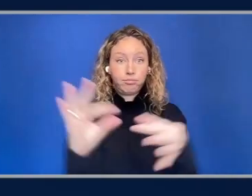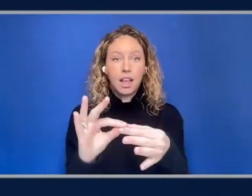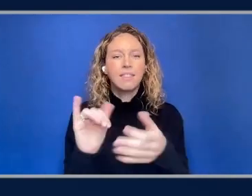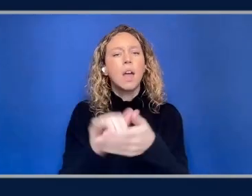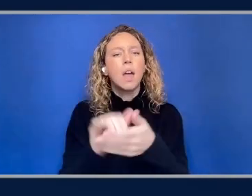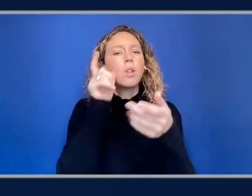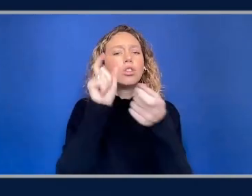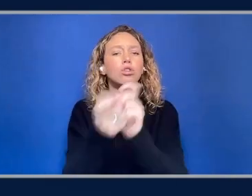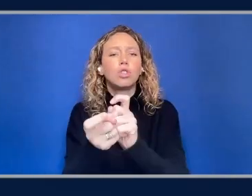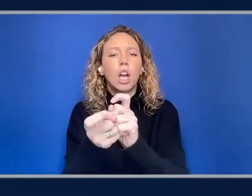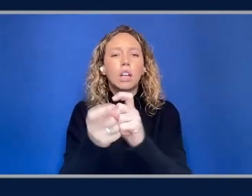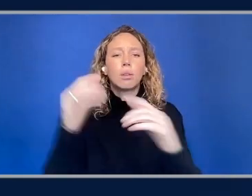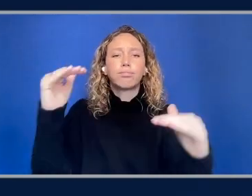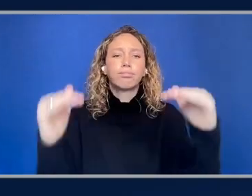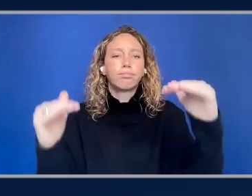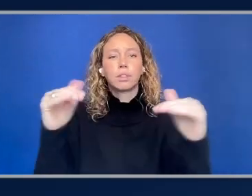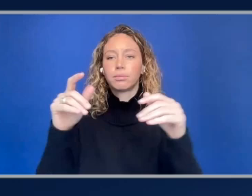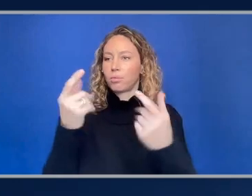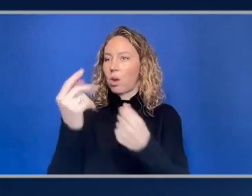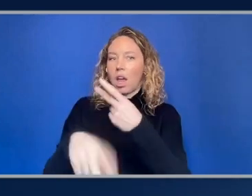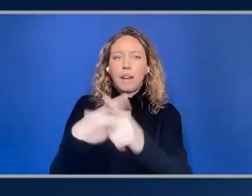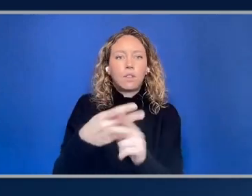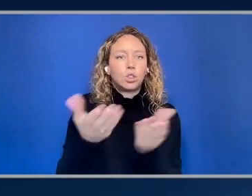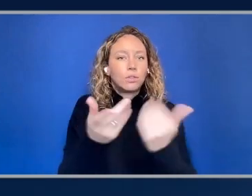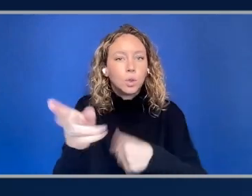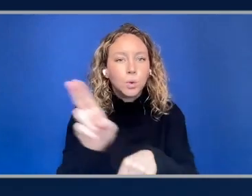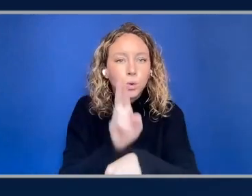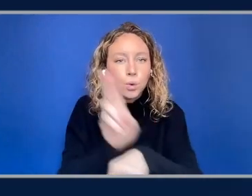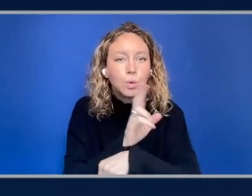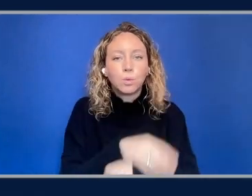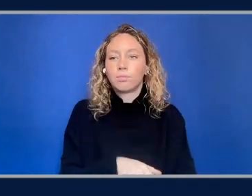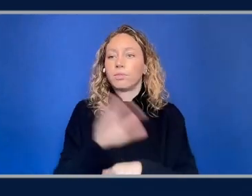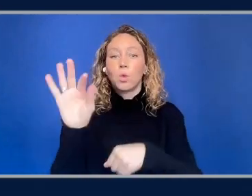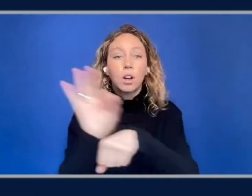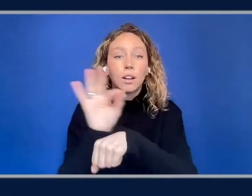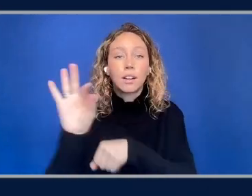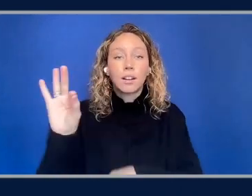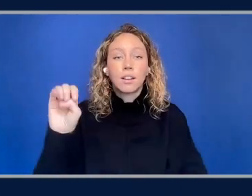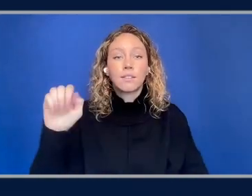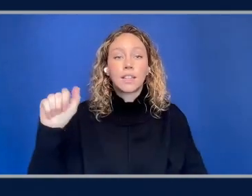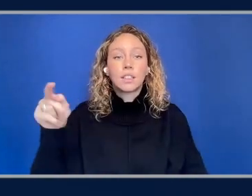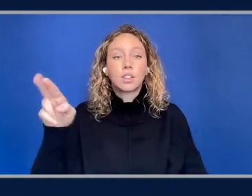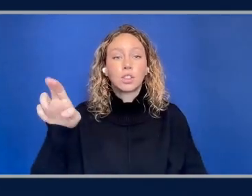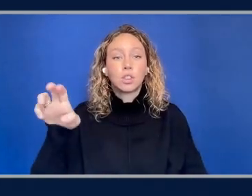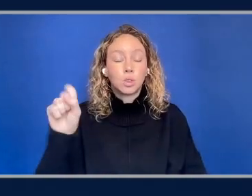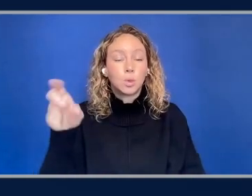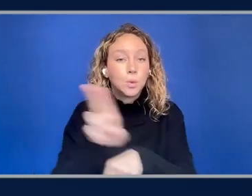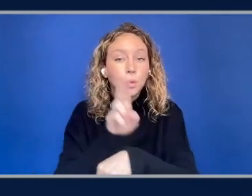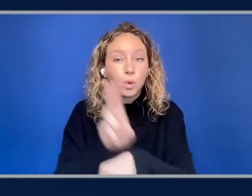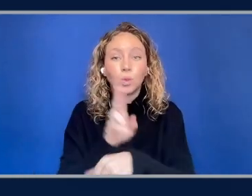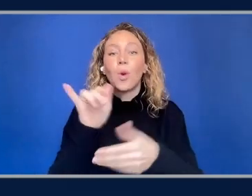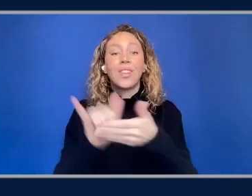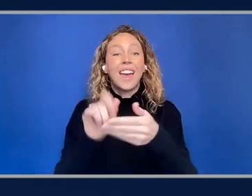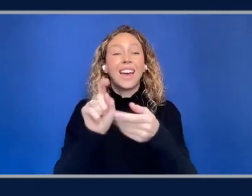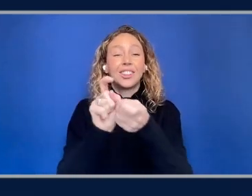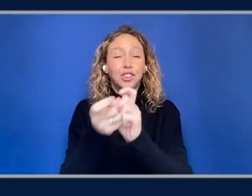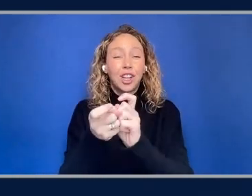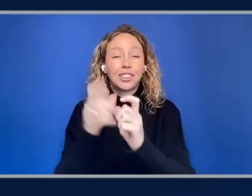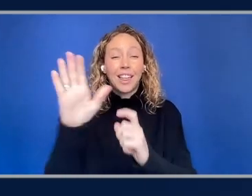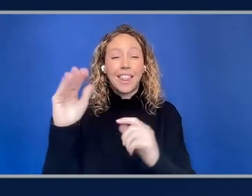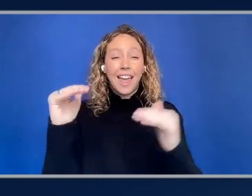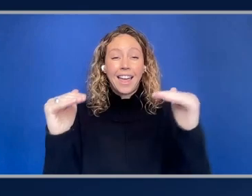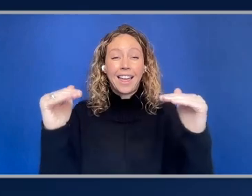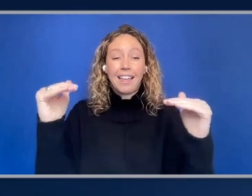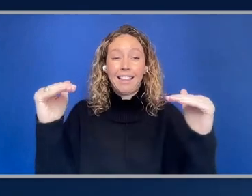what type of service you use and then what features you tend to use. So it seems like we're shifting that line a little bit with auto